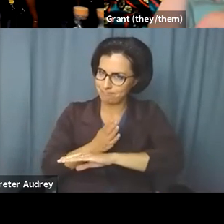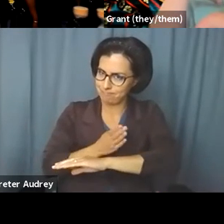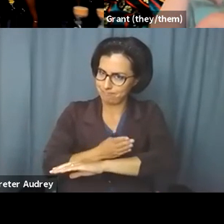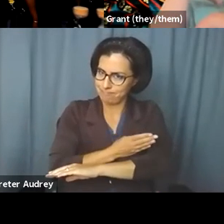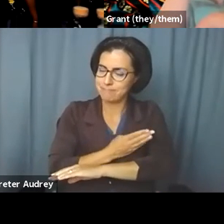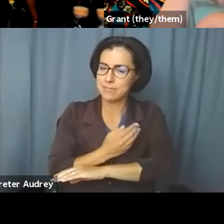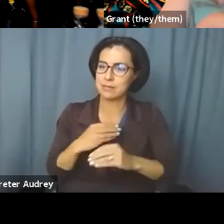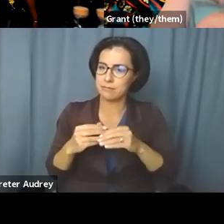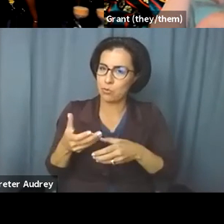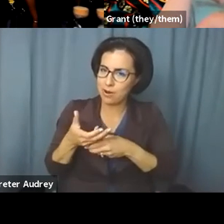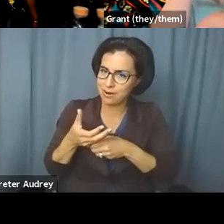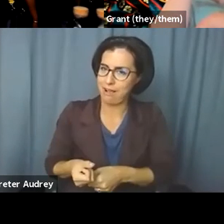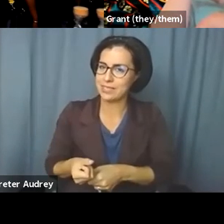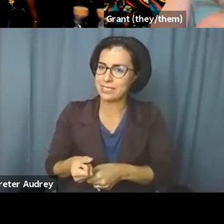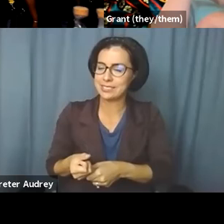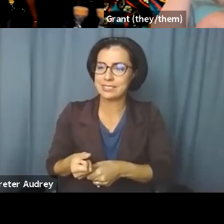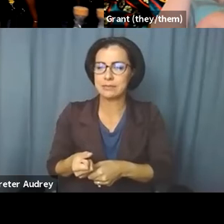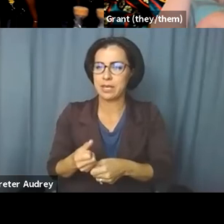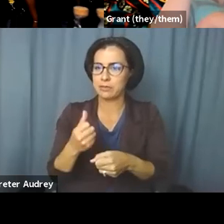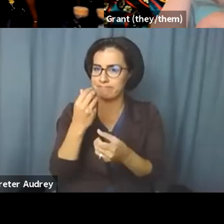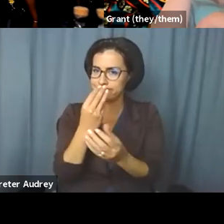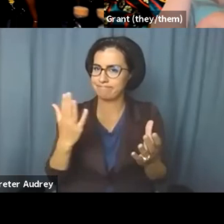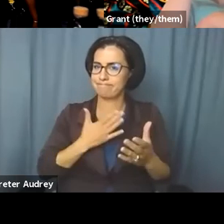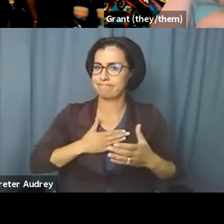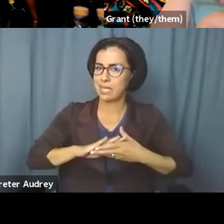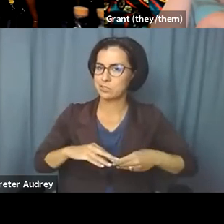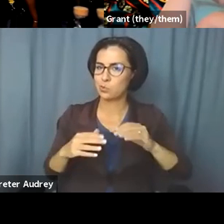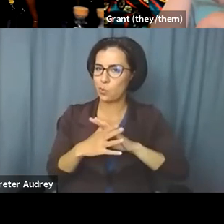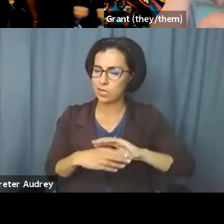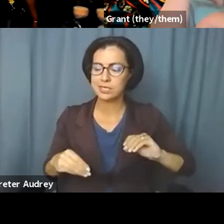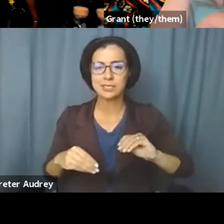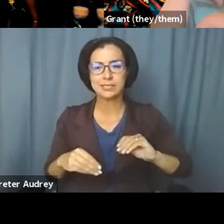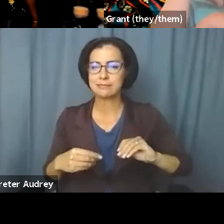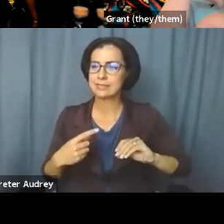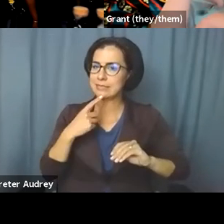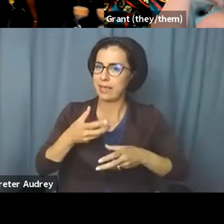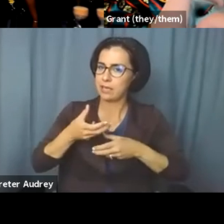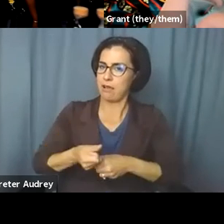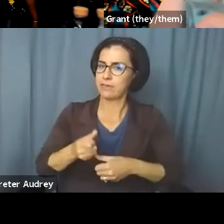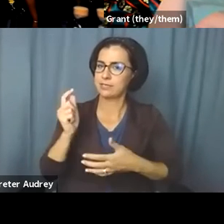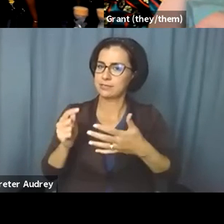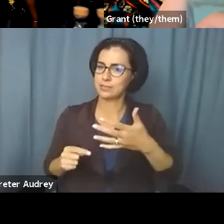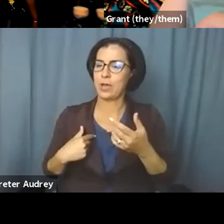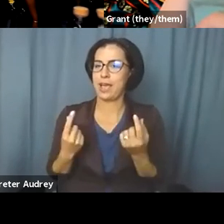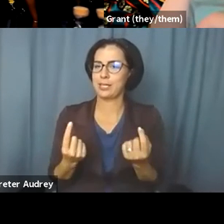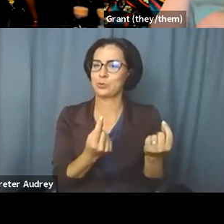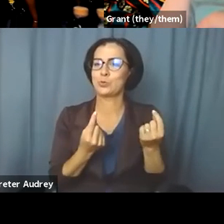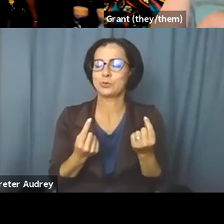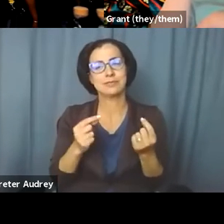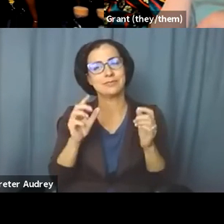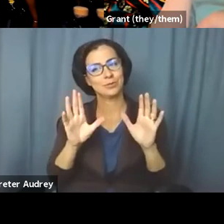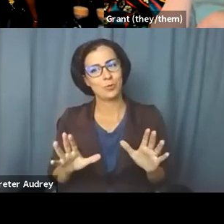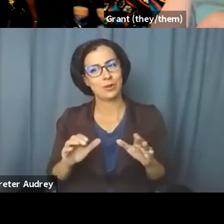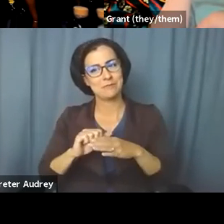get more confident about telling my story and saying with confidence what I do in the world. So this is a lovely exercise.